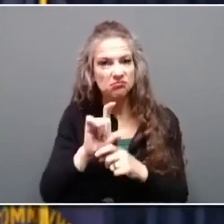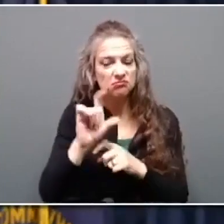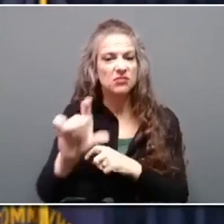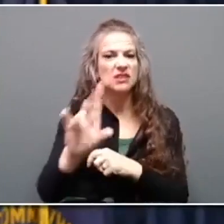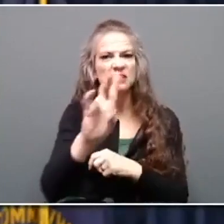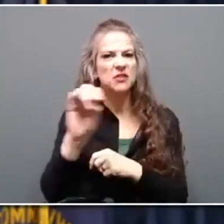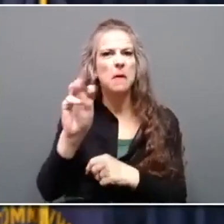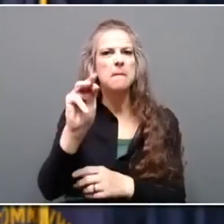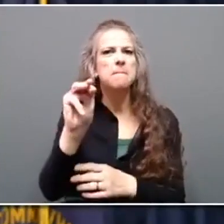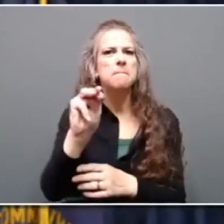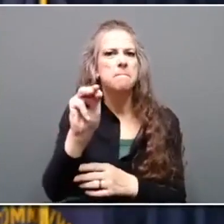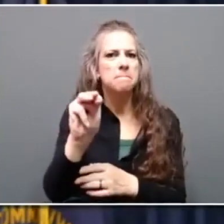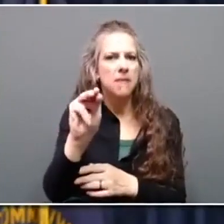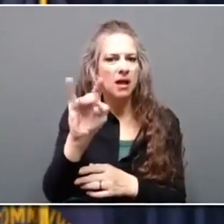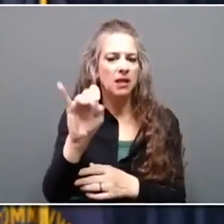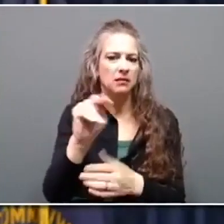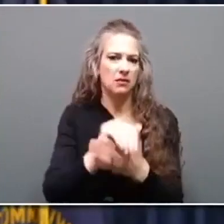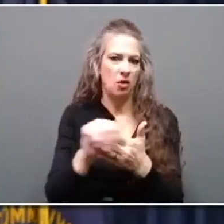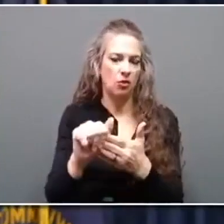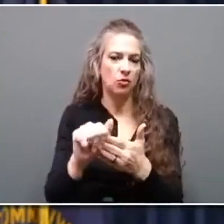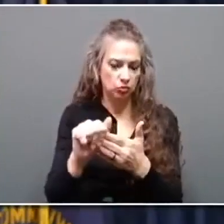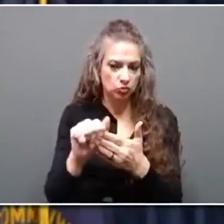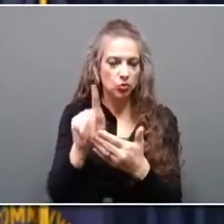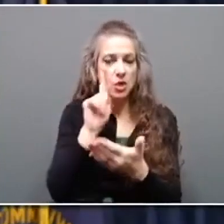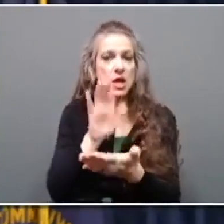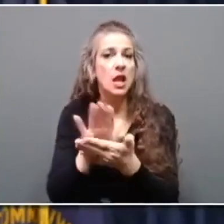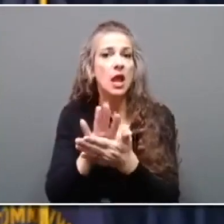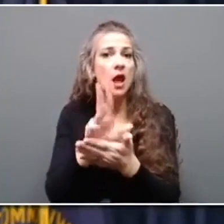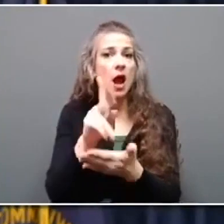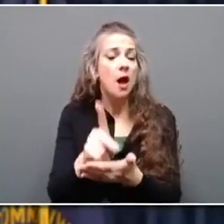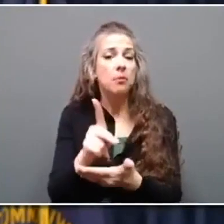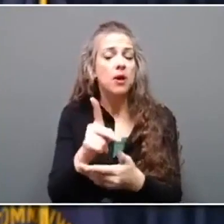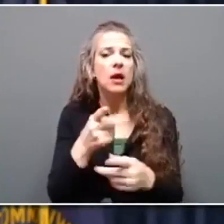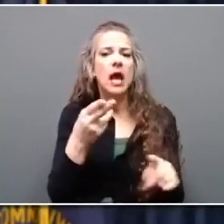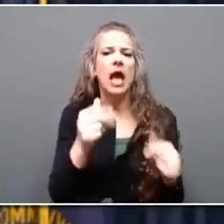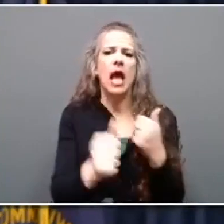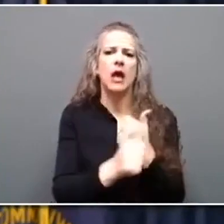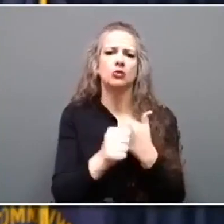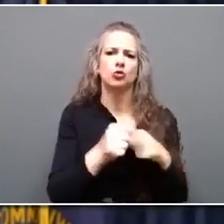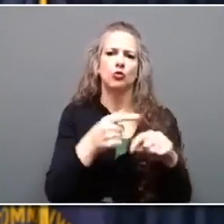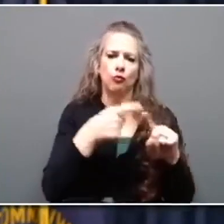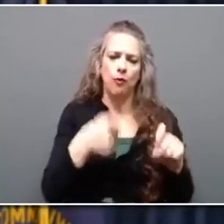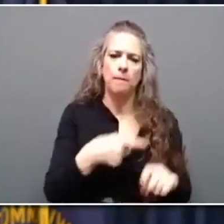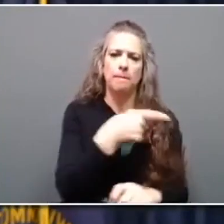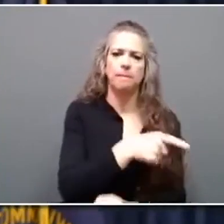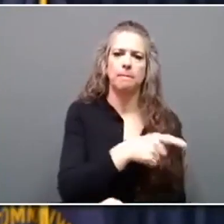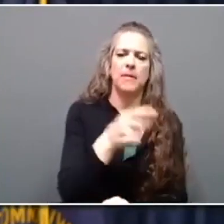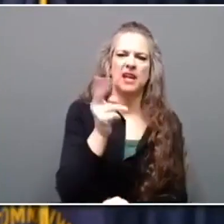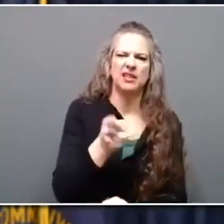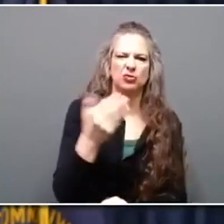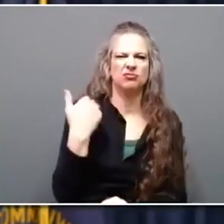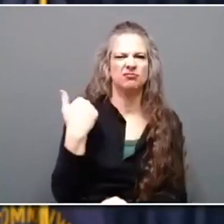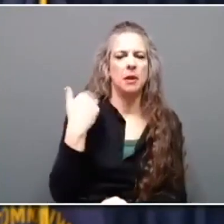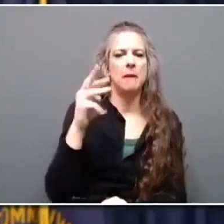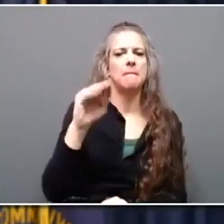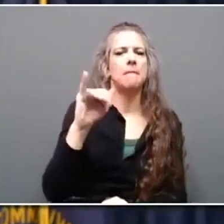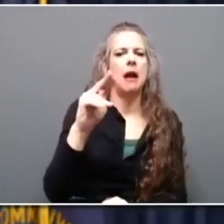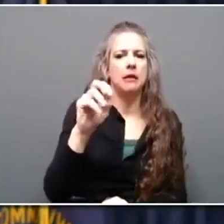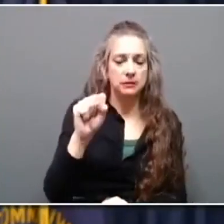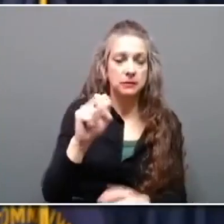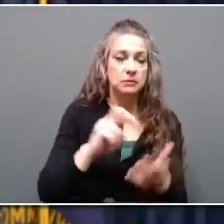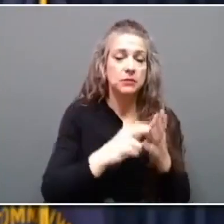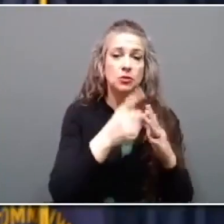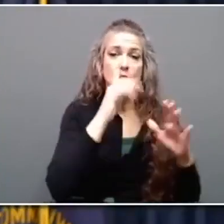law to clean up hazards left by historic mining. These funds are helping us close dangerous mine shafts, reclaim